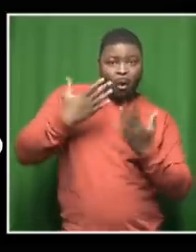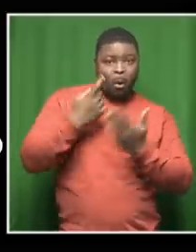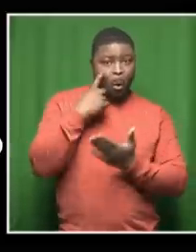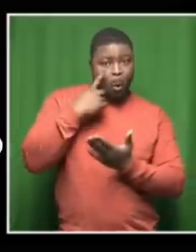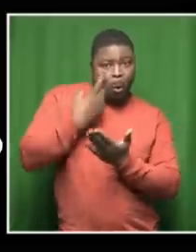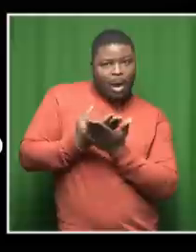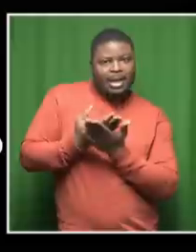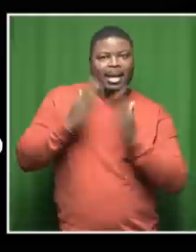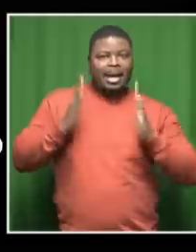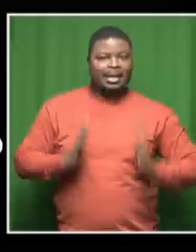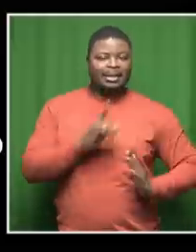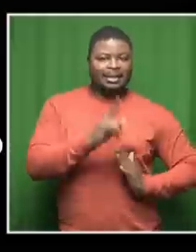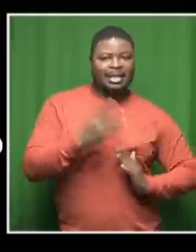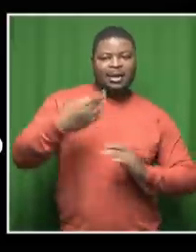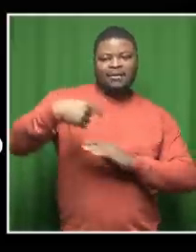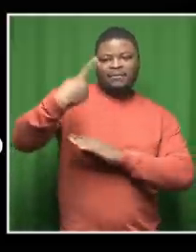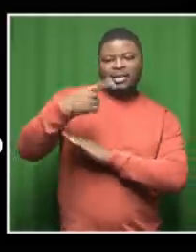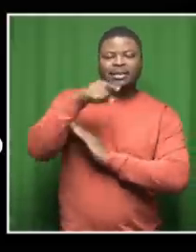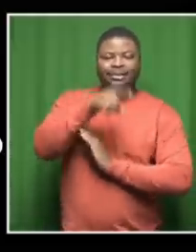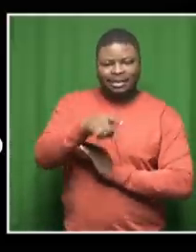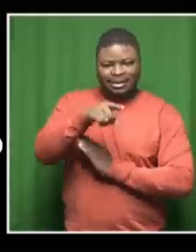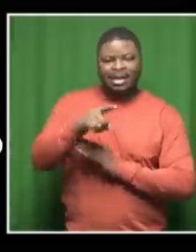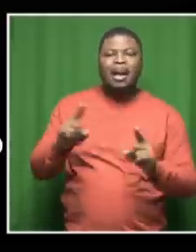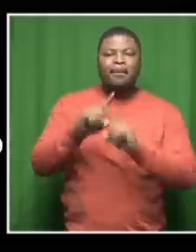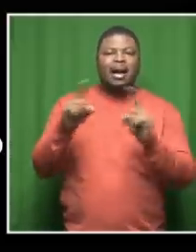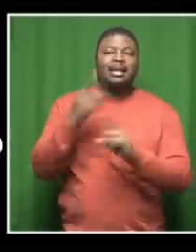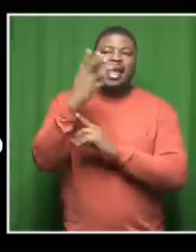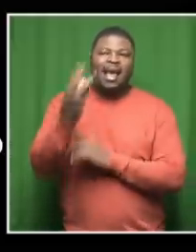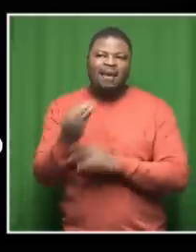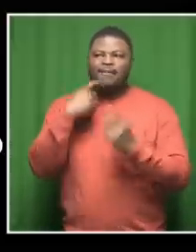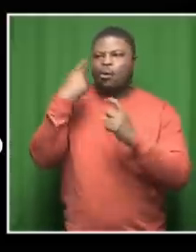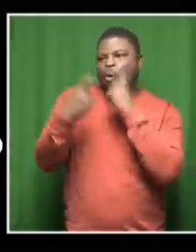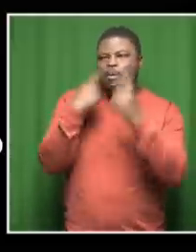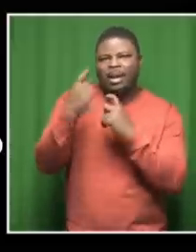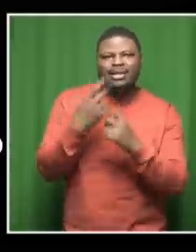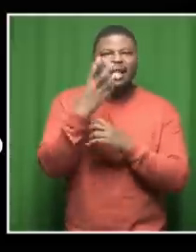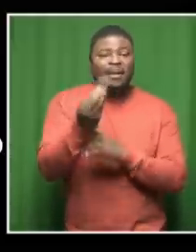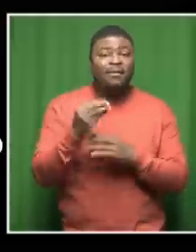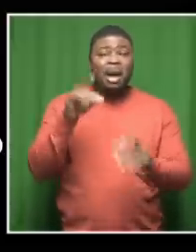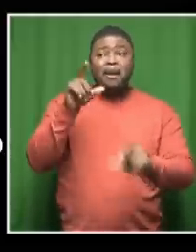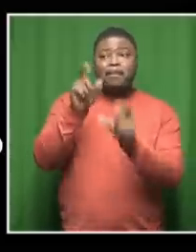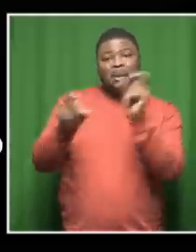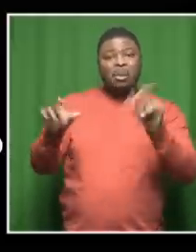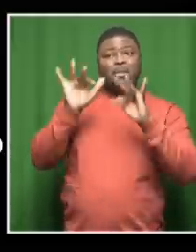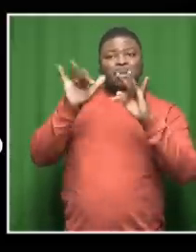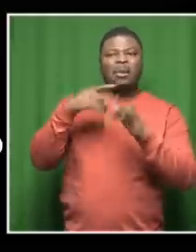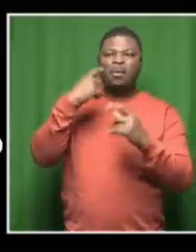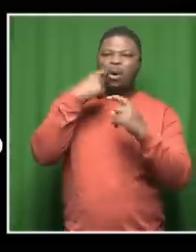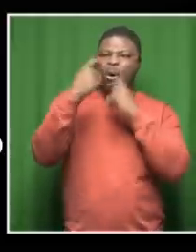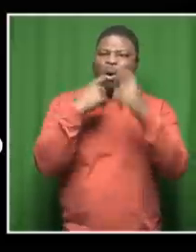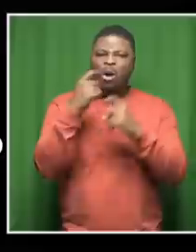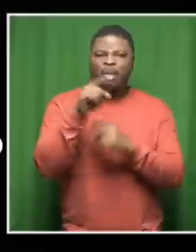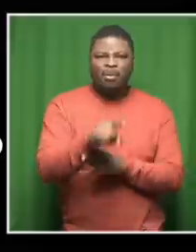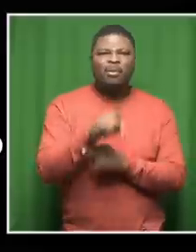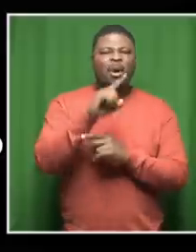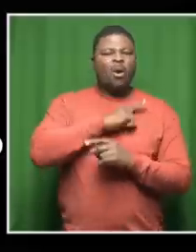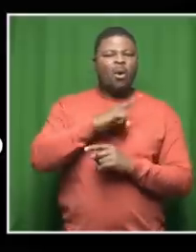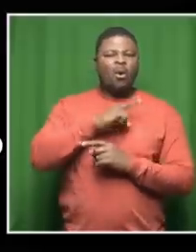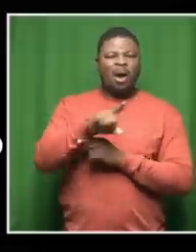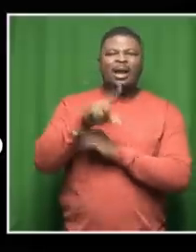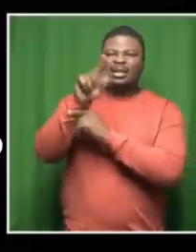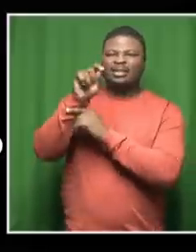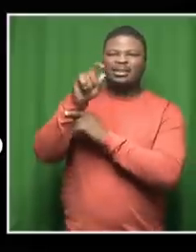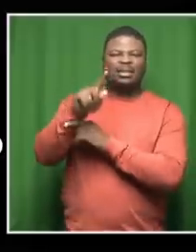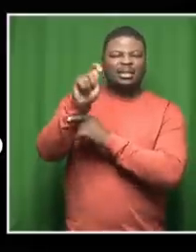caught the public's attention of course there were some complaints about um the quality of the broadcast yeah